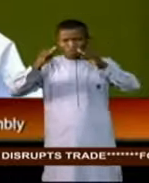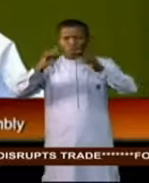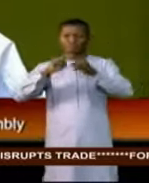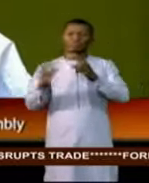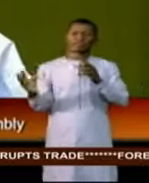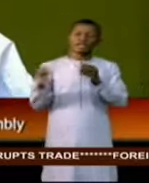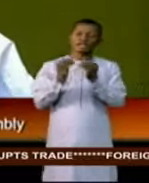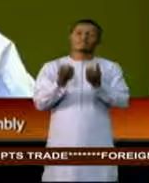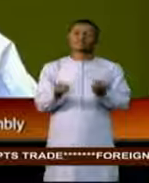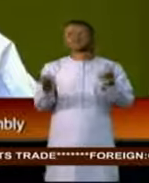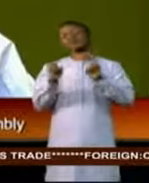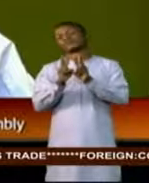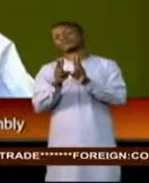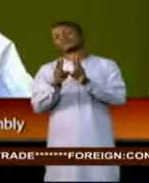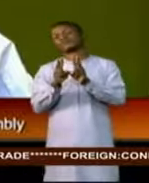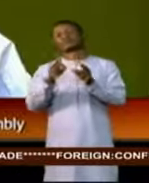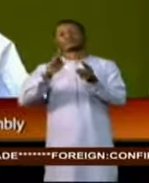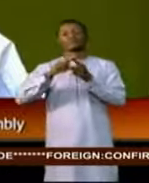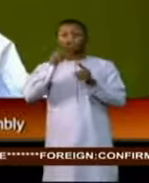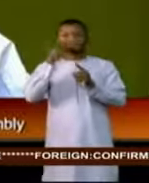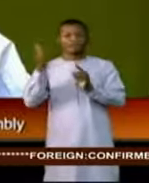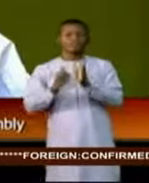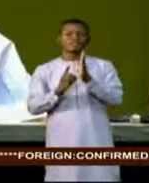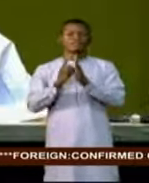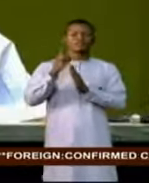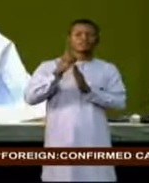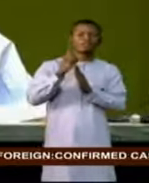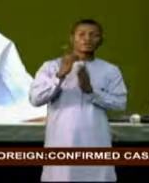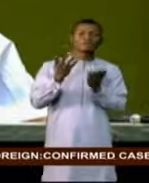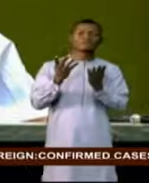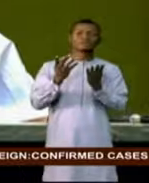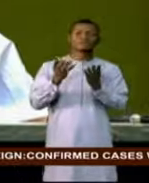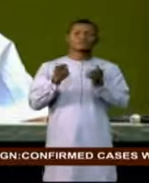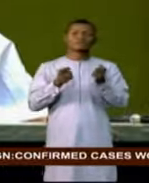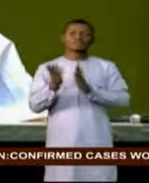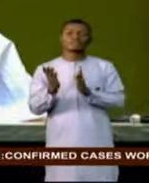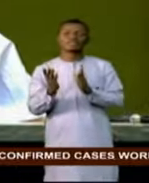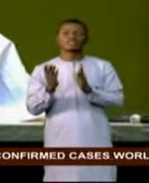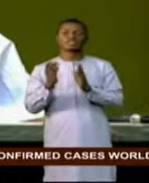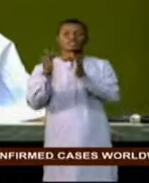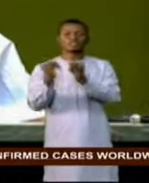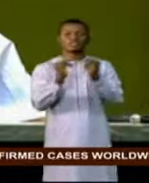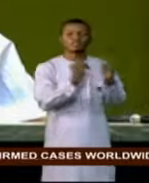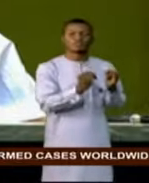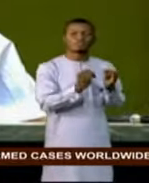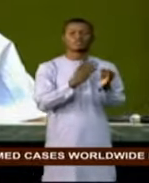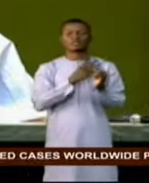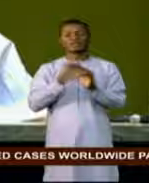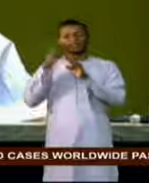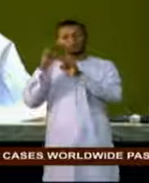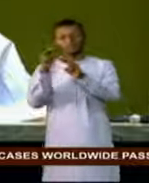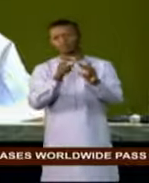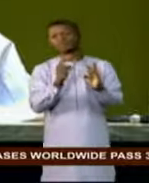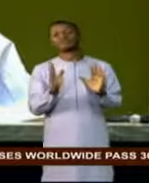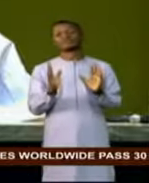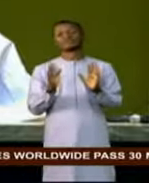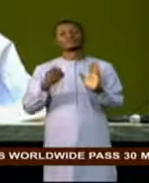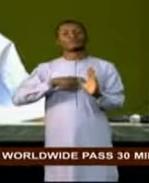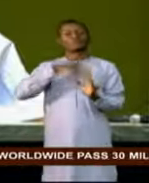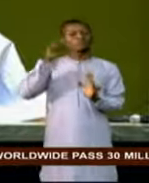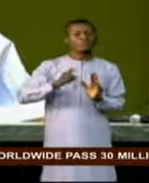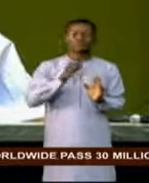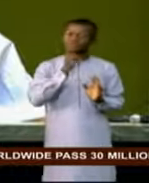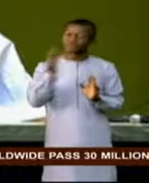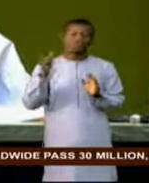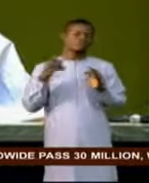more creative ways of better delivery for those we serve. Many vulnerable individuals and groups look upon us. We must not